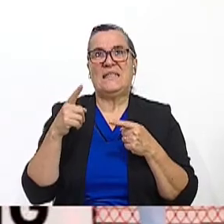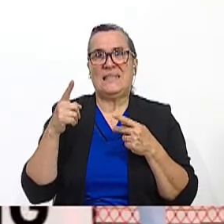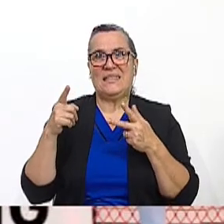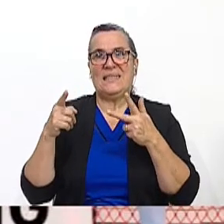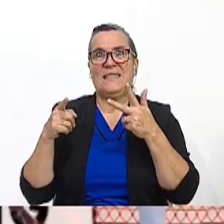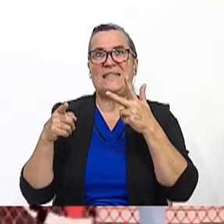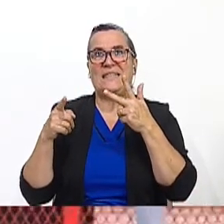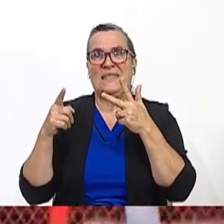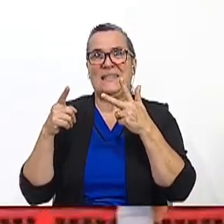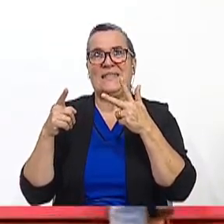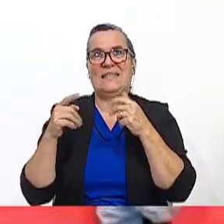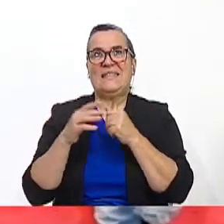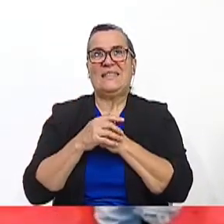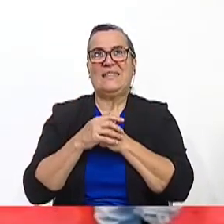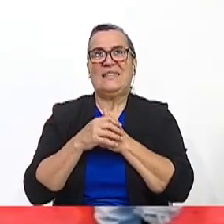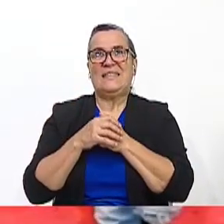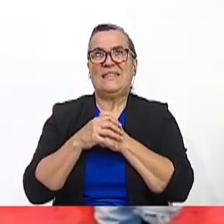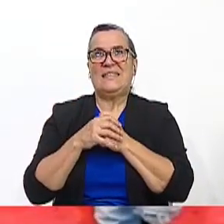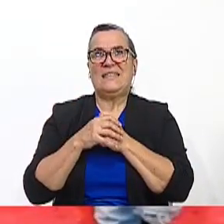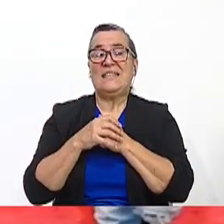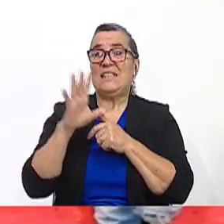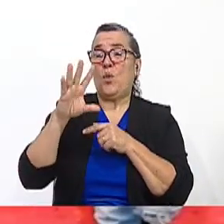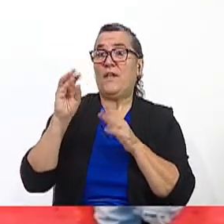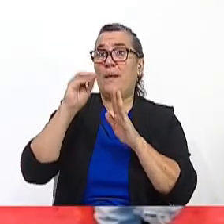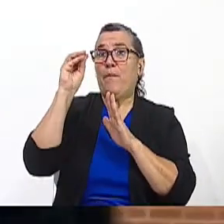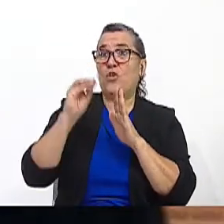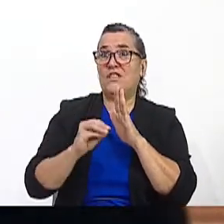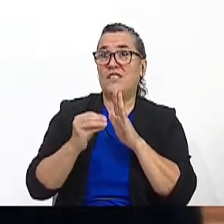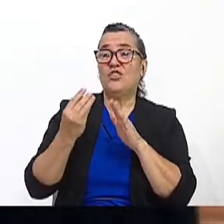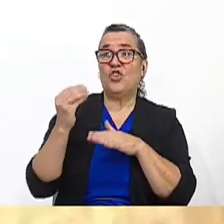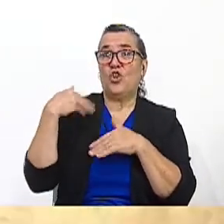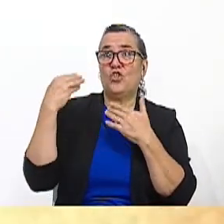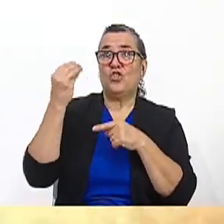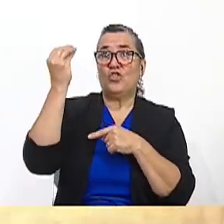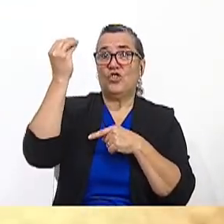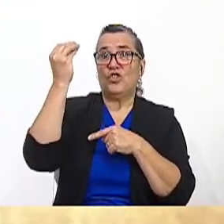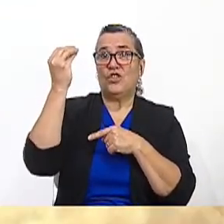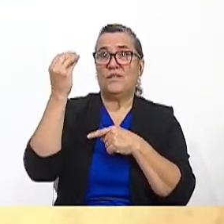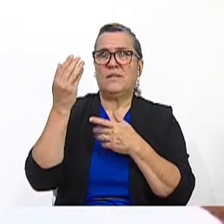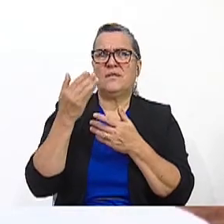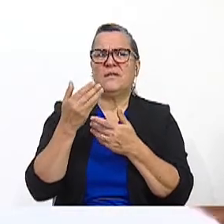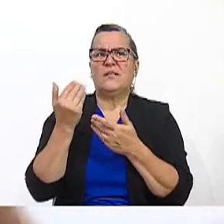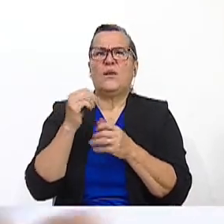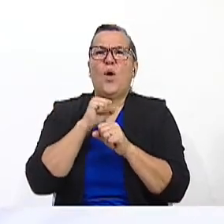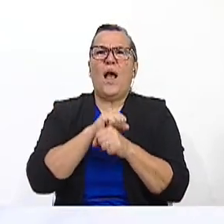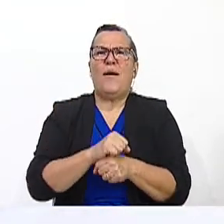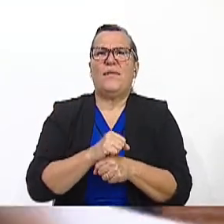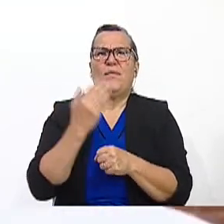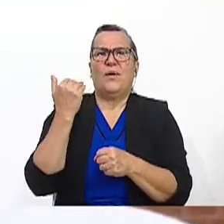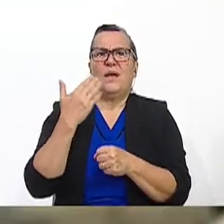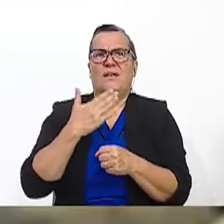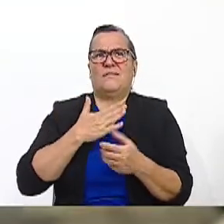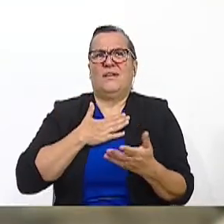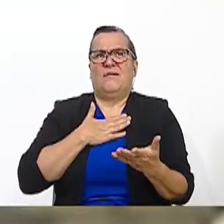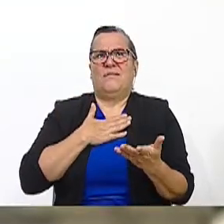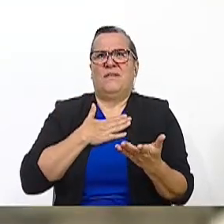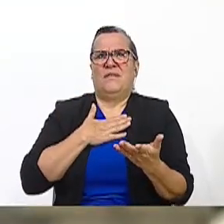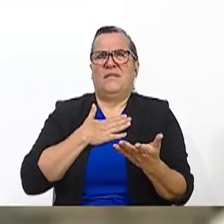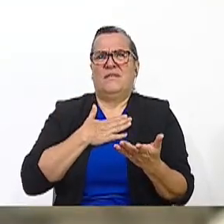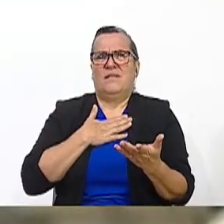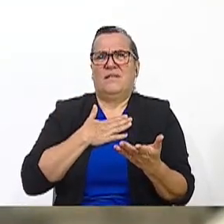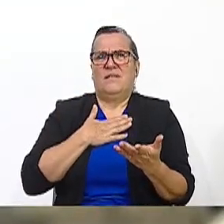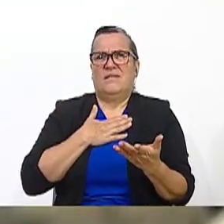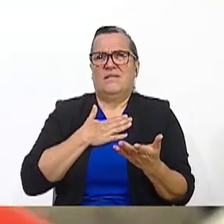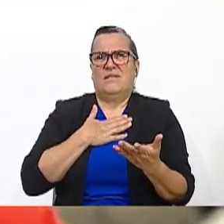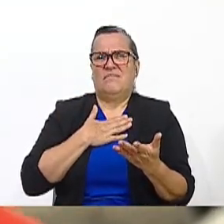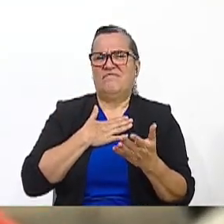ain't going to have my